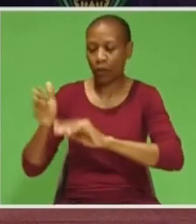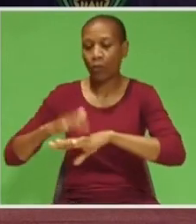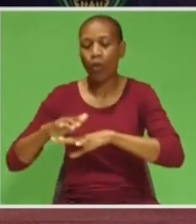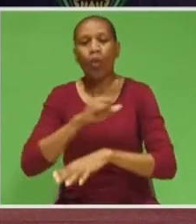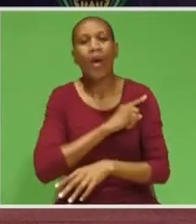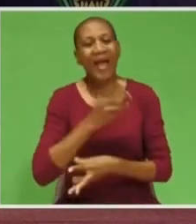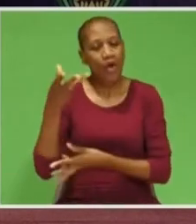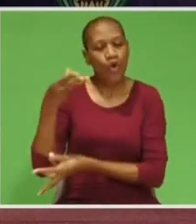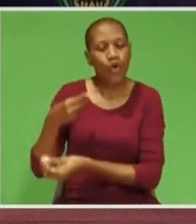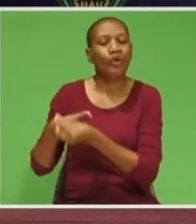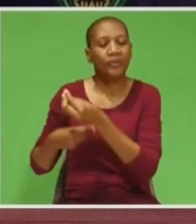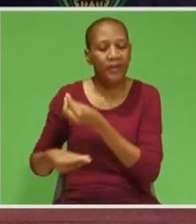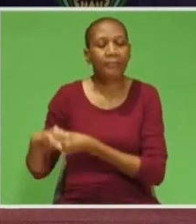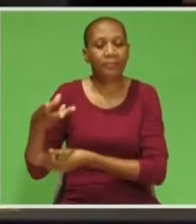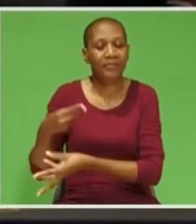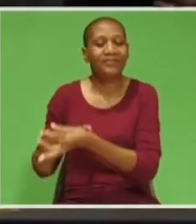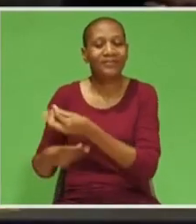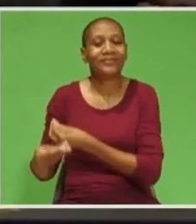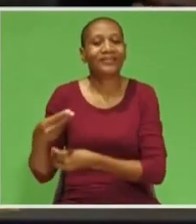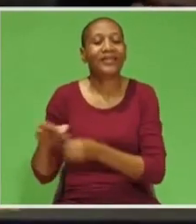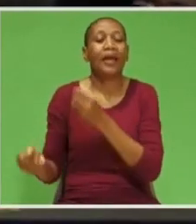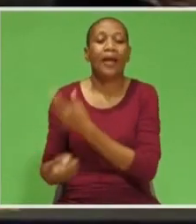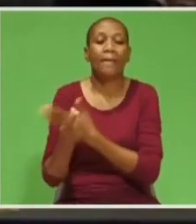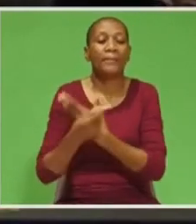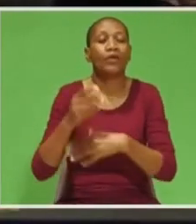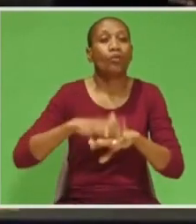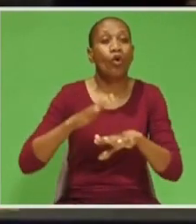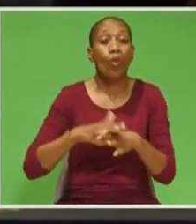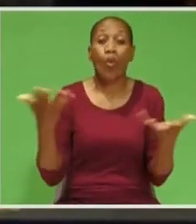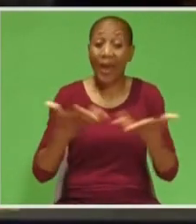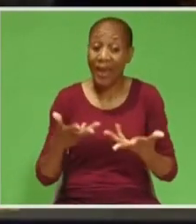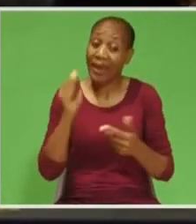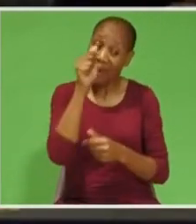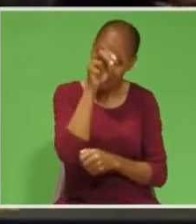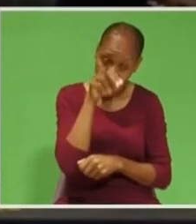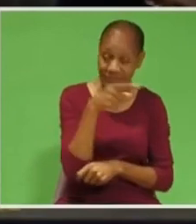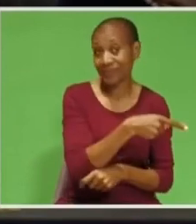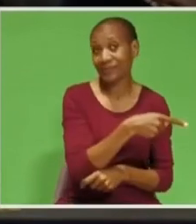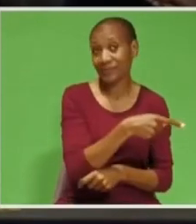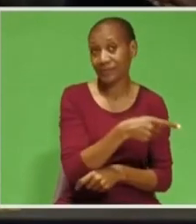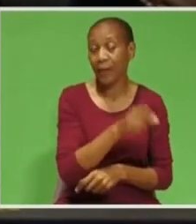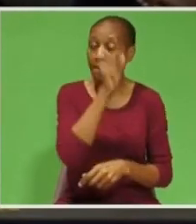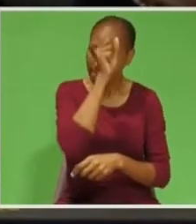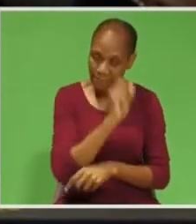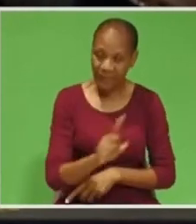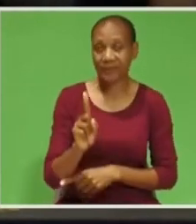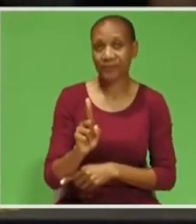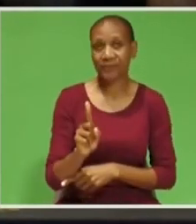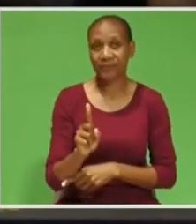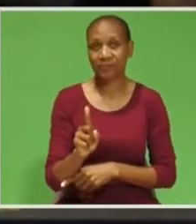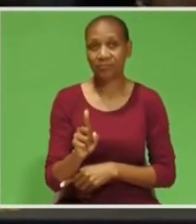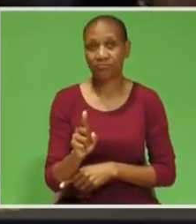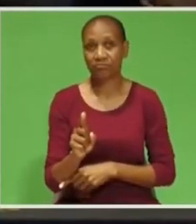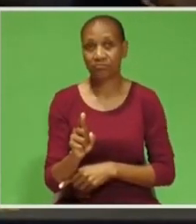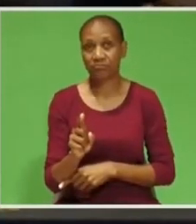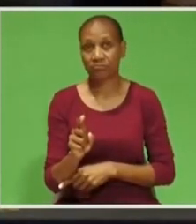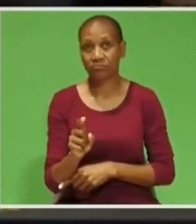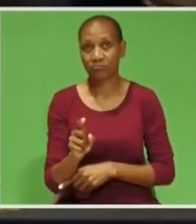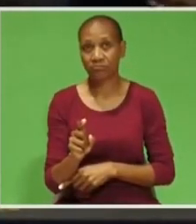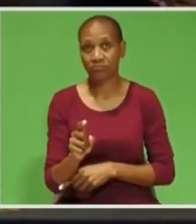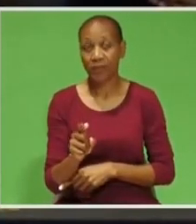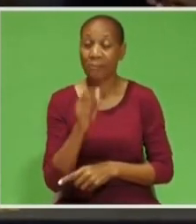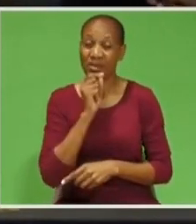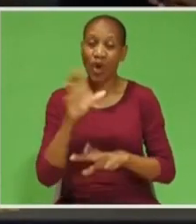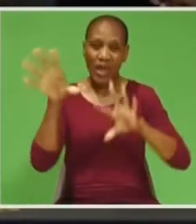corruption perpetrated with impunity by the ANC. However, it is not all